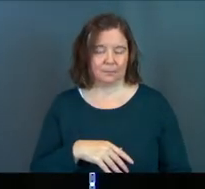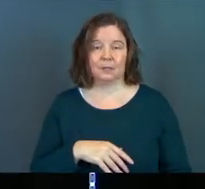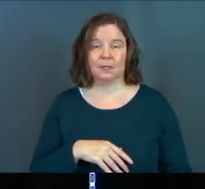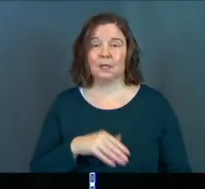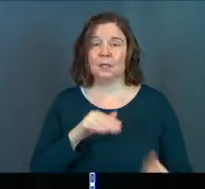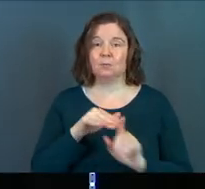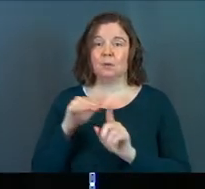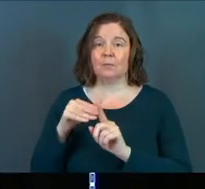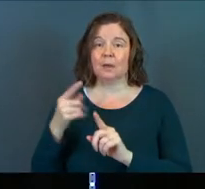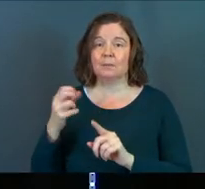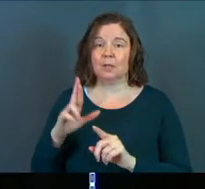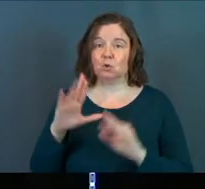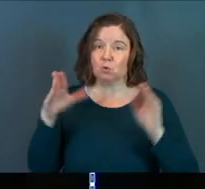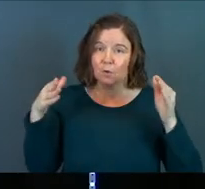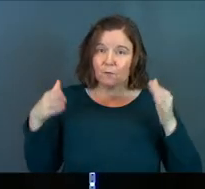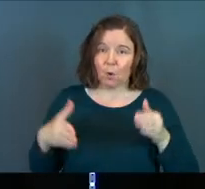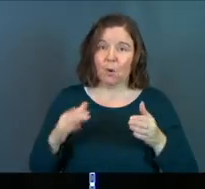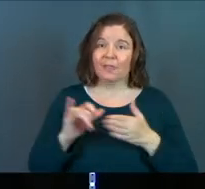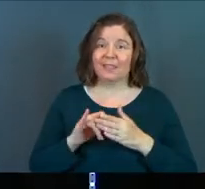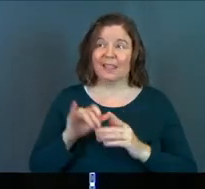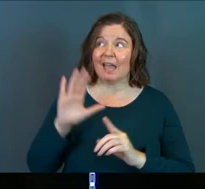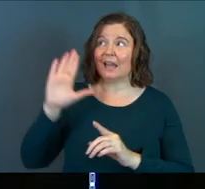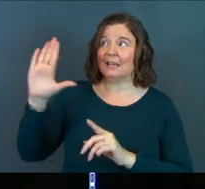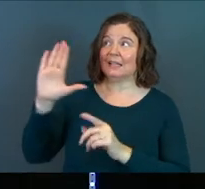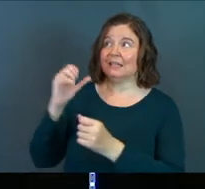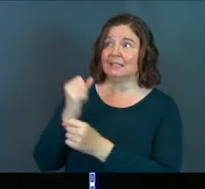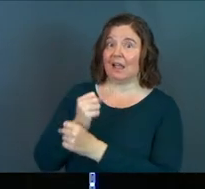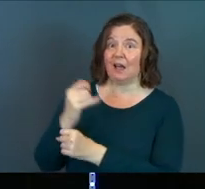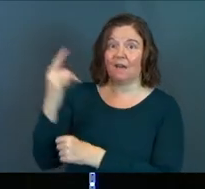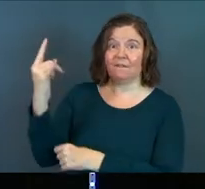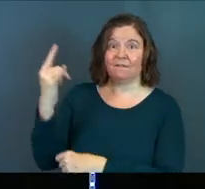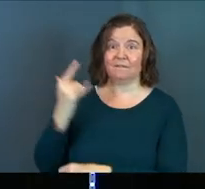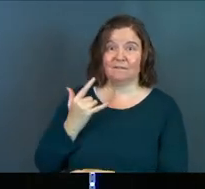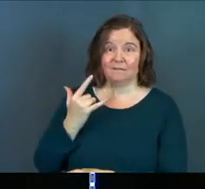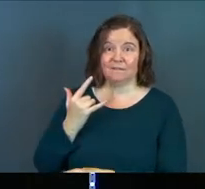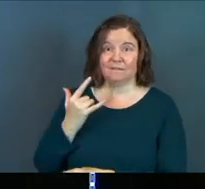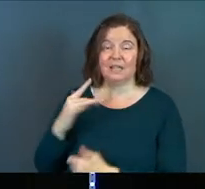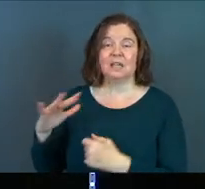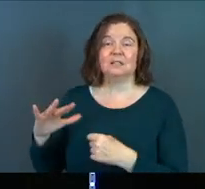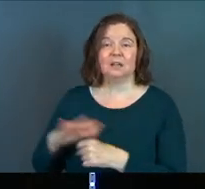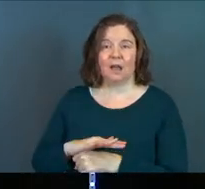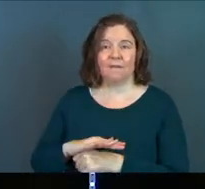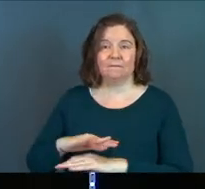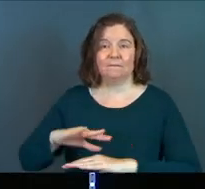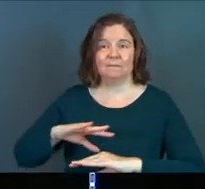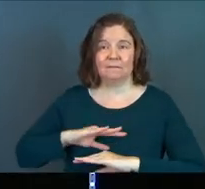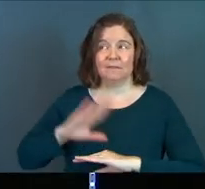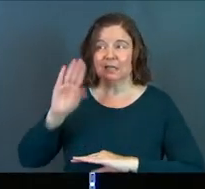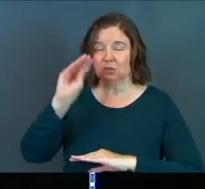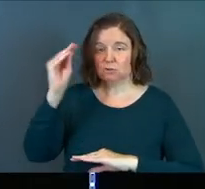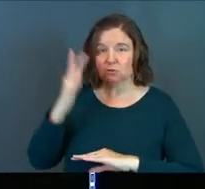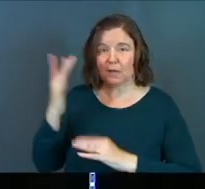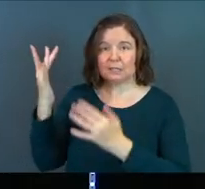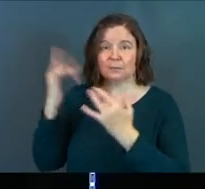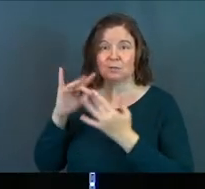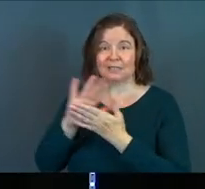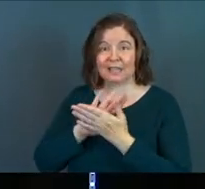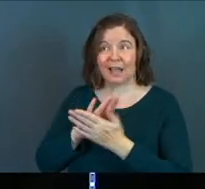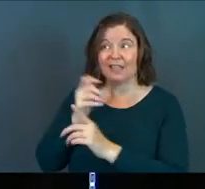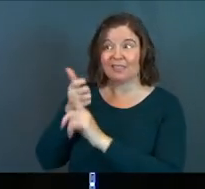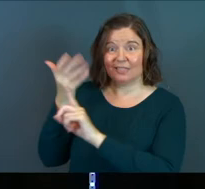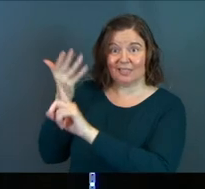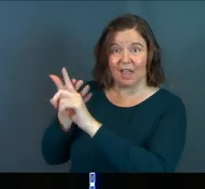Peter and he wants Peter to focus on the fact that his love for Peter is enough. His grace, his mercy, his kindness,